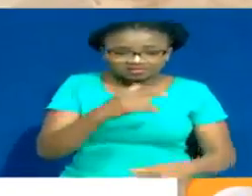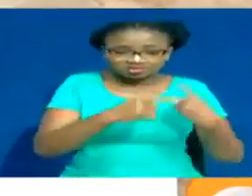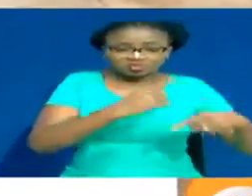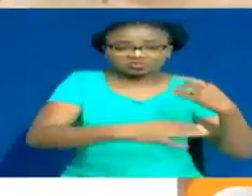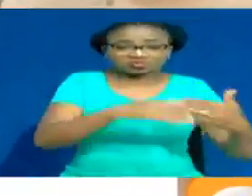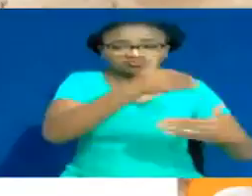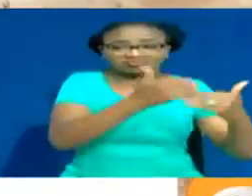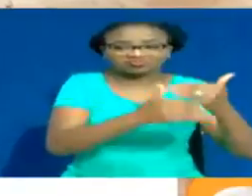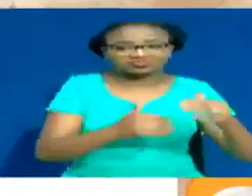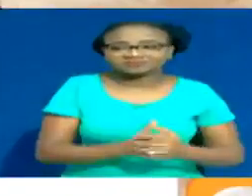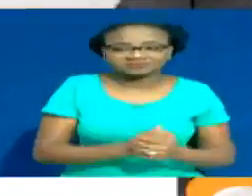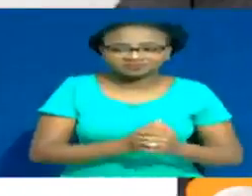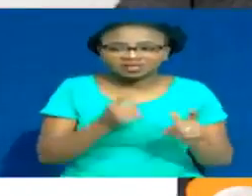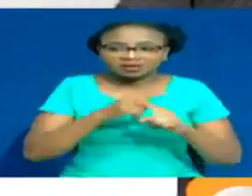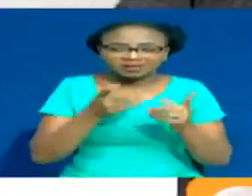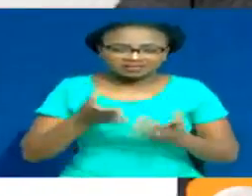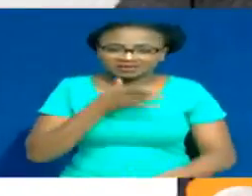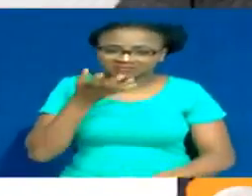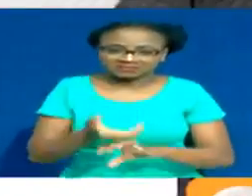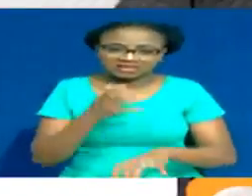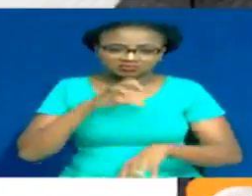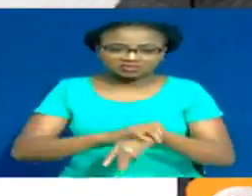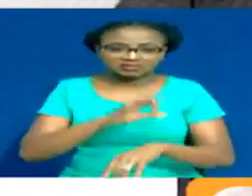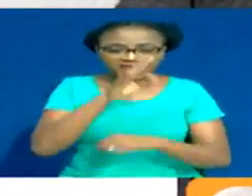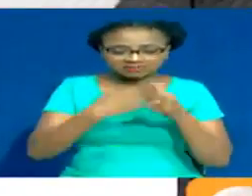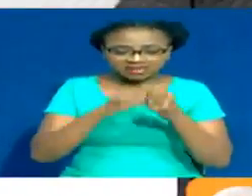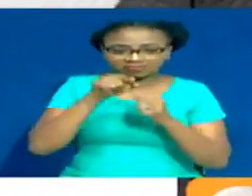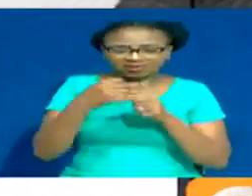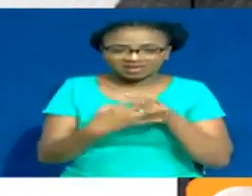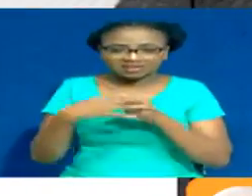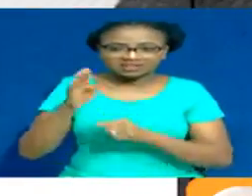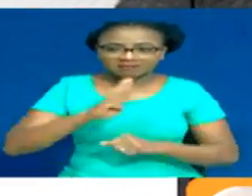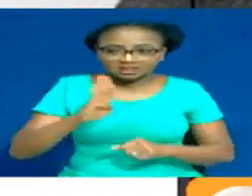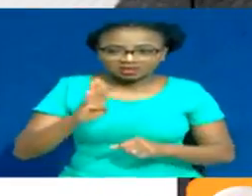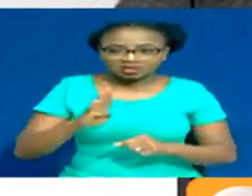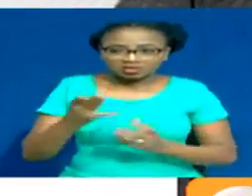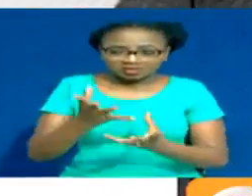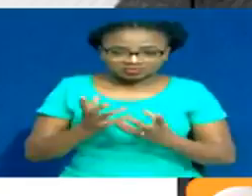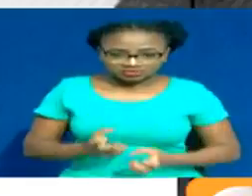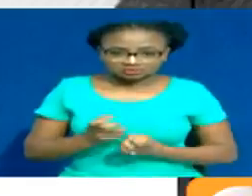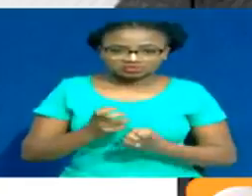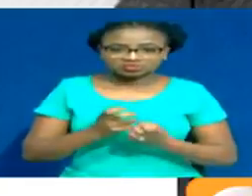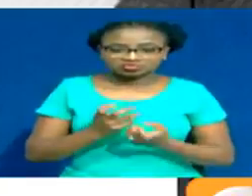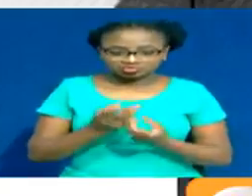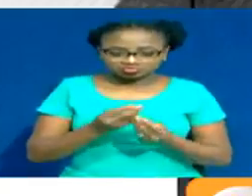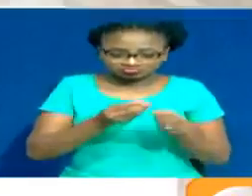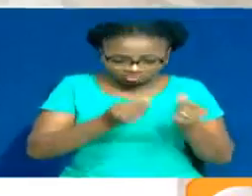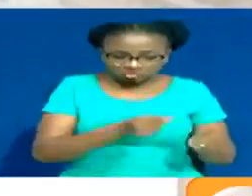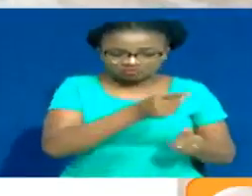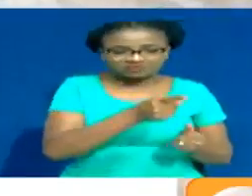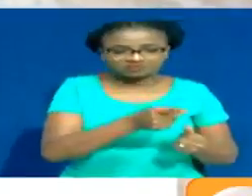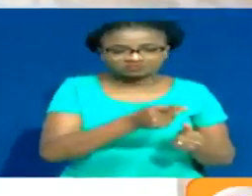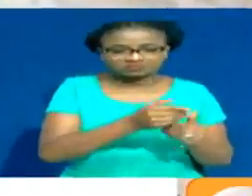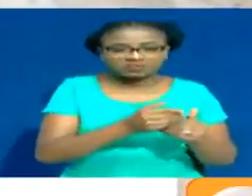developments, now bound to make it harder to secure the 39.84 billion shillings needed to cover the remaining three phases.